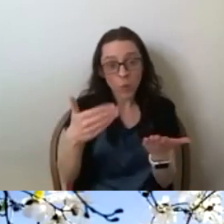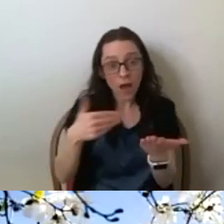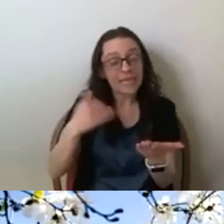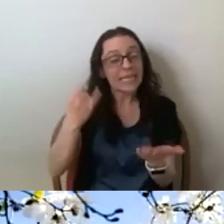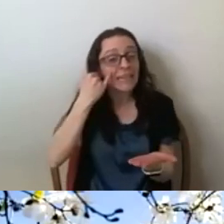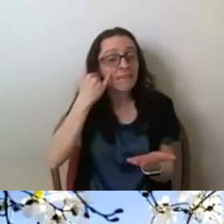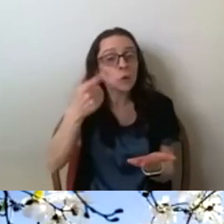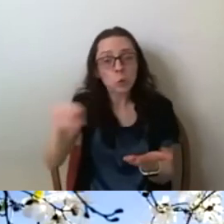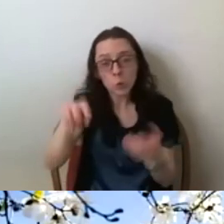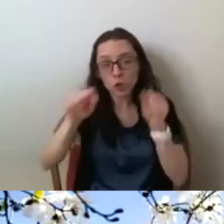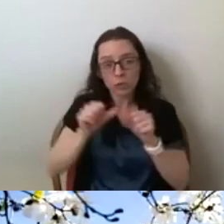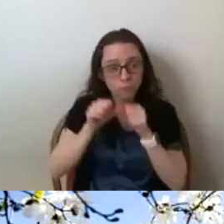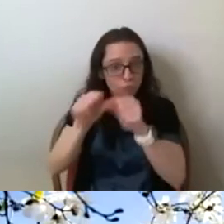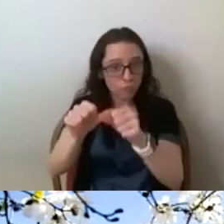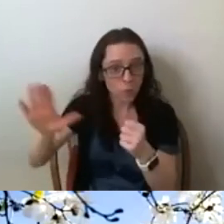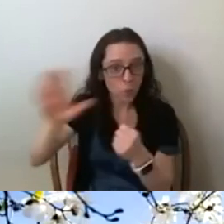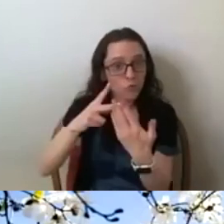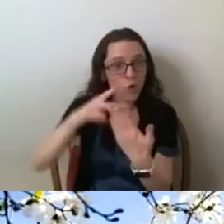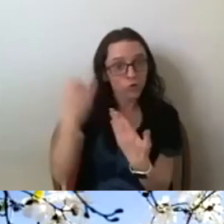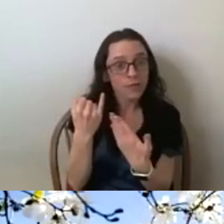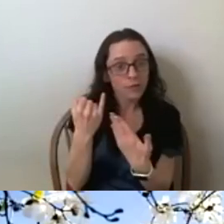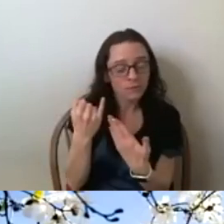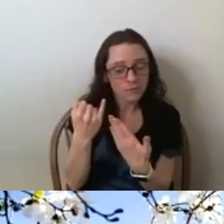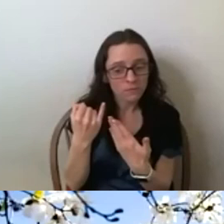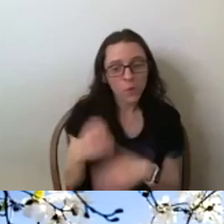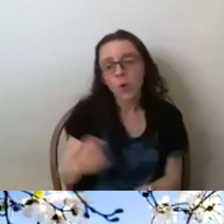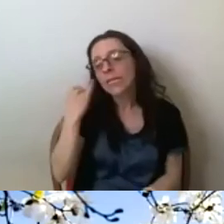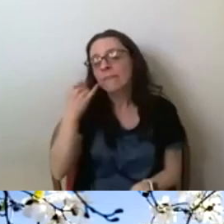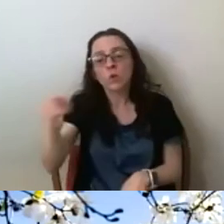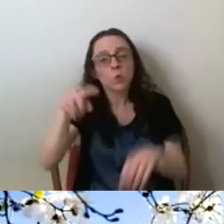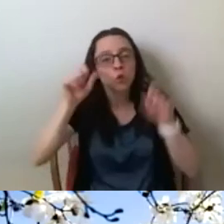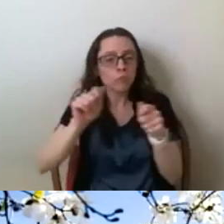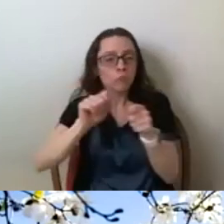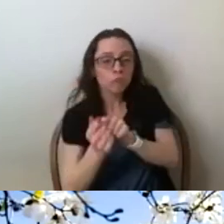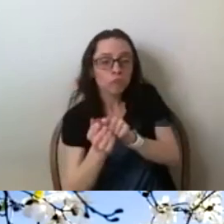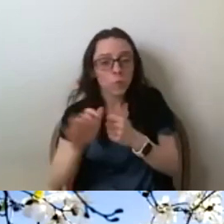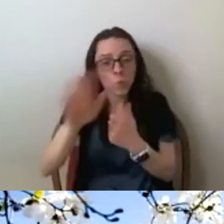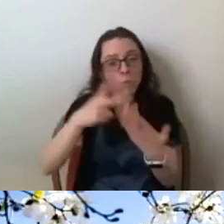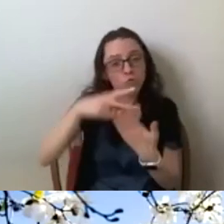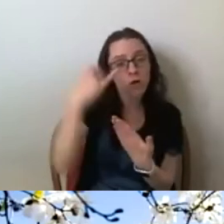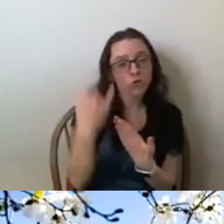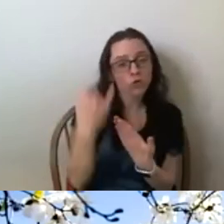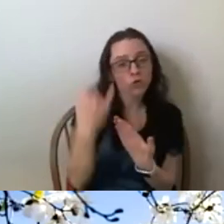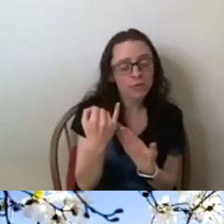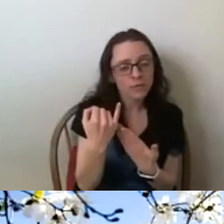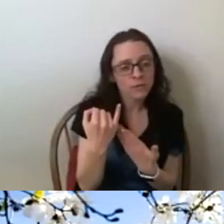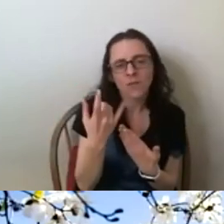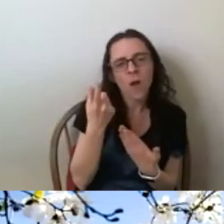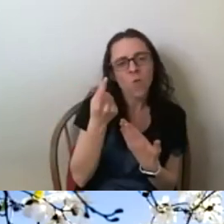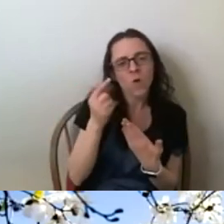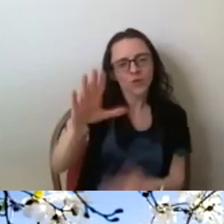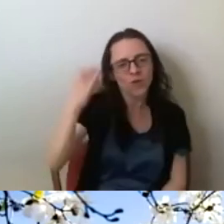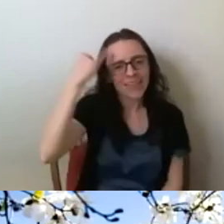project, um, or revise it in some way, what would you, um, what would you do?